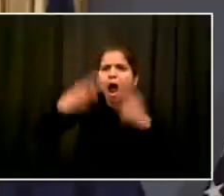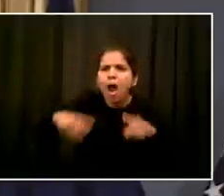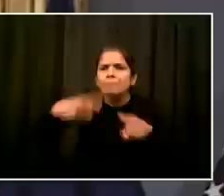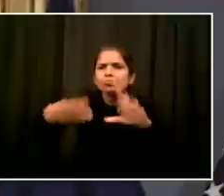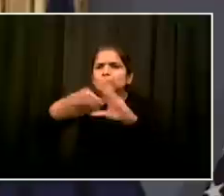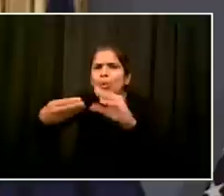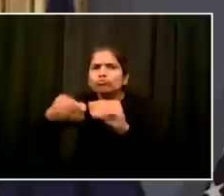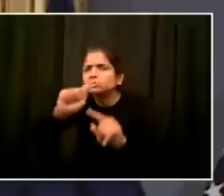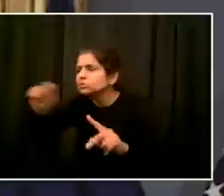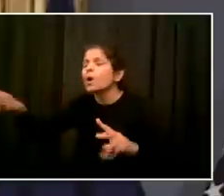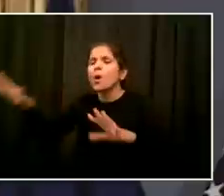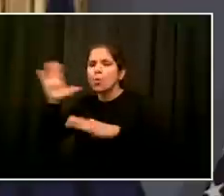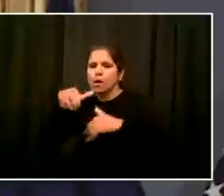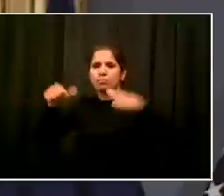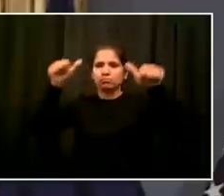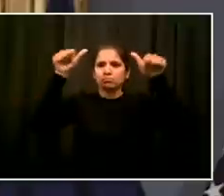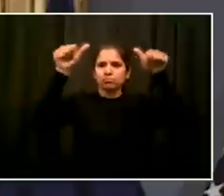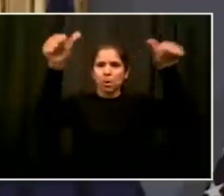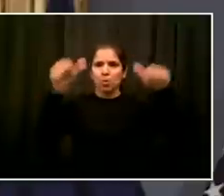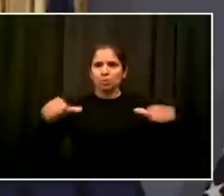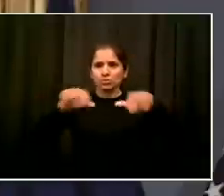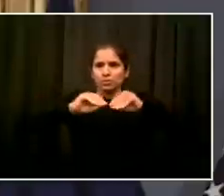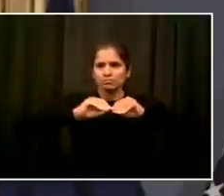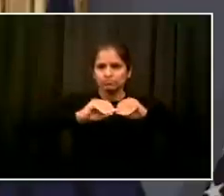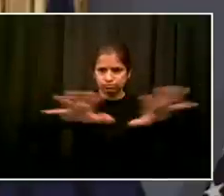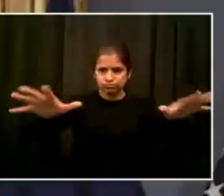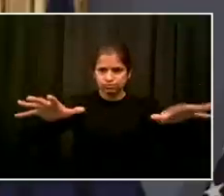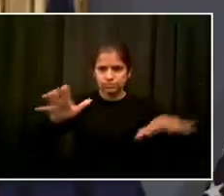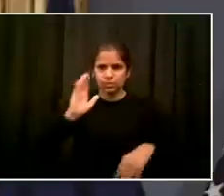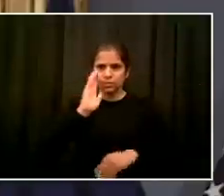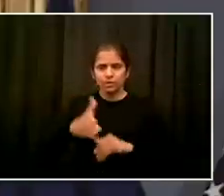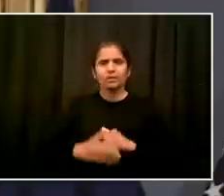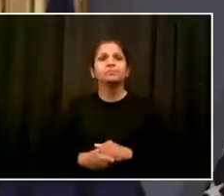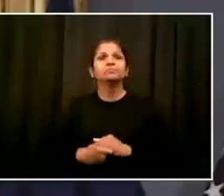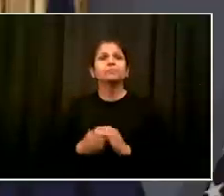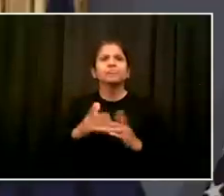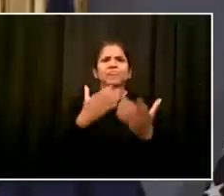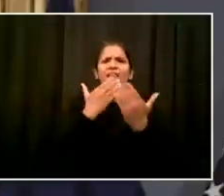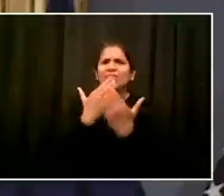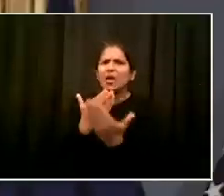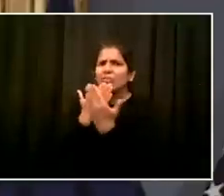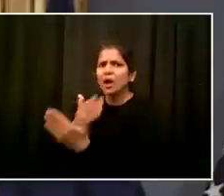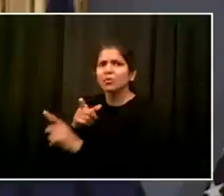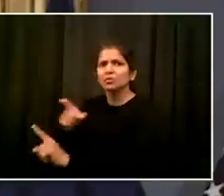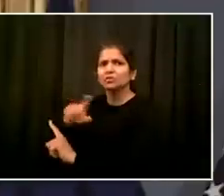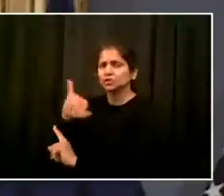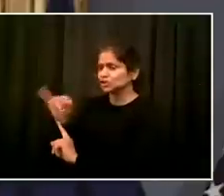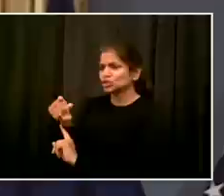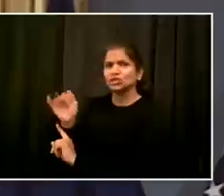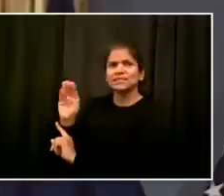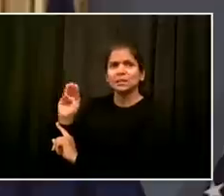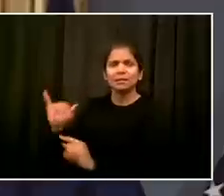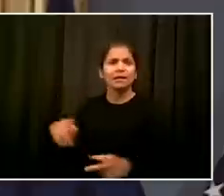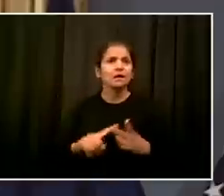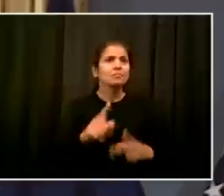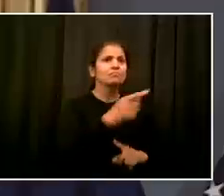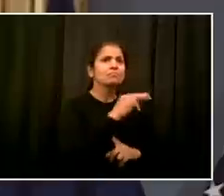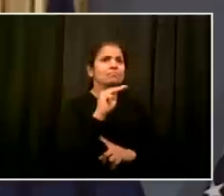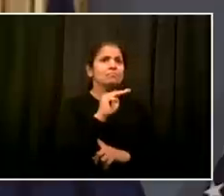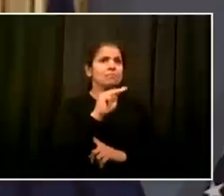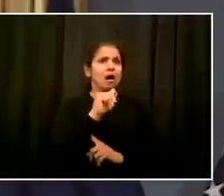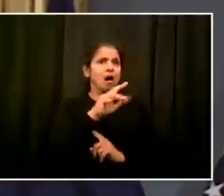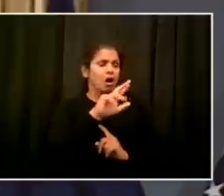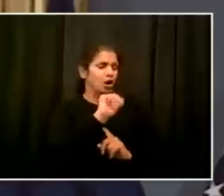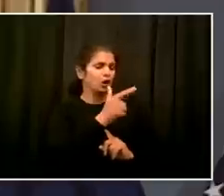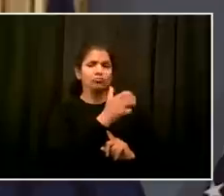Secondly, again, my thanks to Jim Johnson and Margaret Garnett. I know they understand and feel the urgency of this